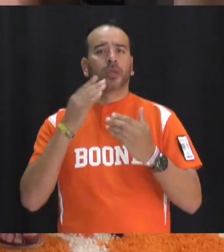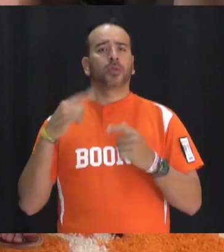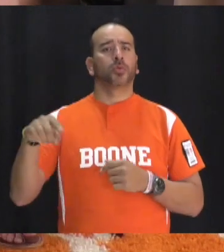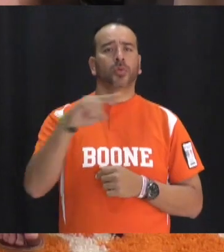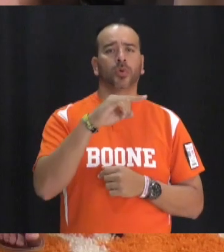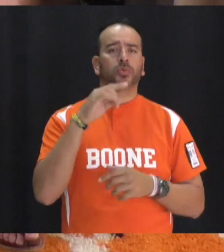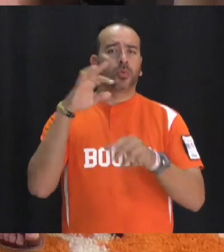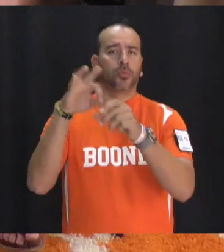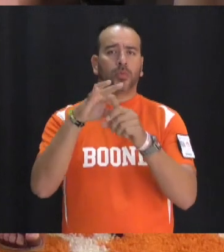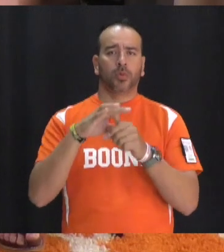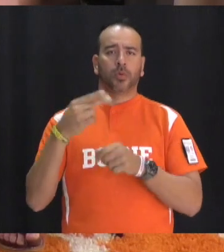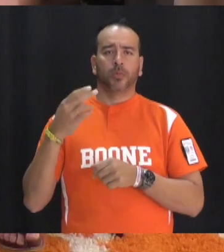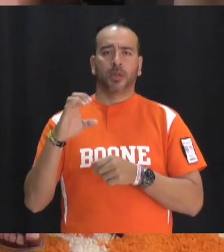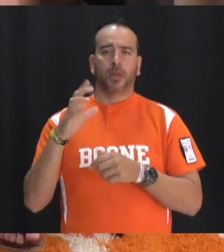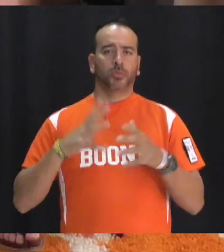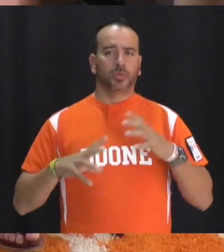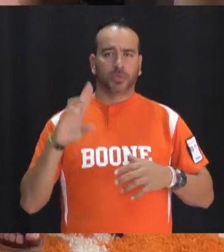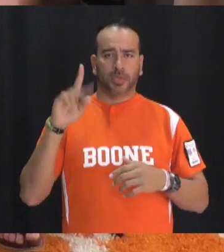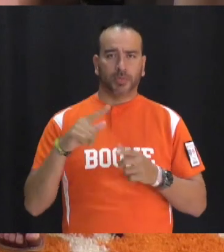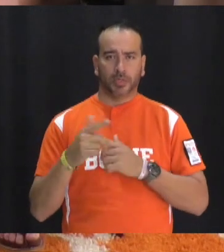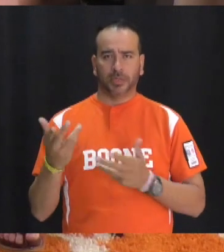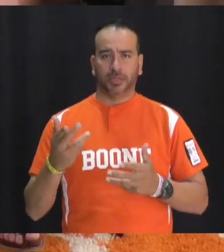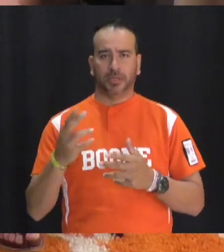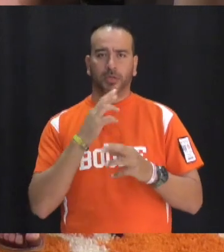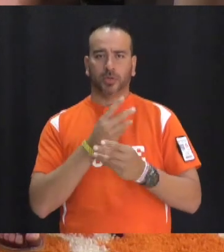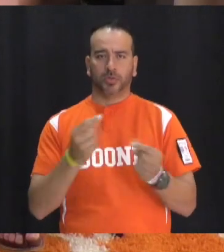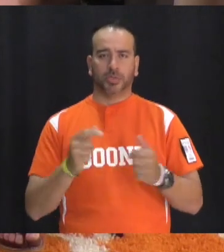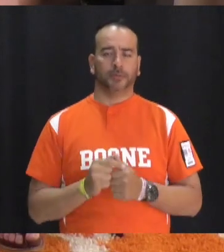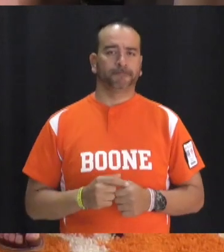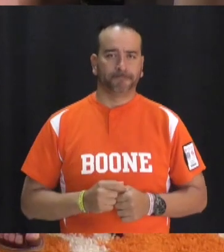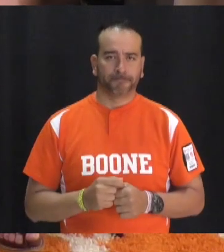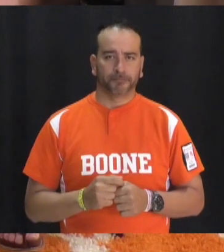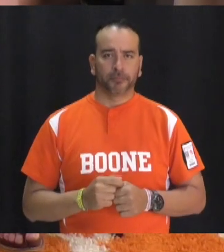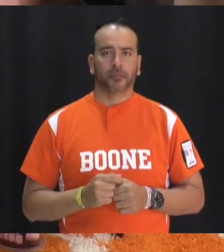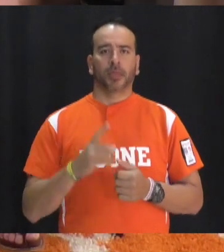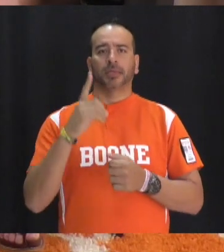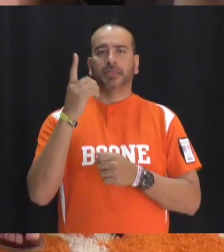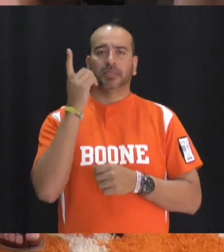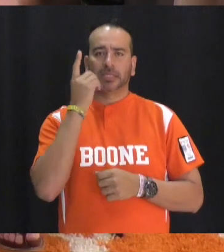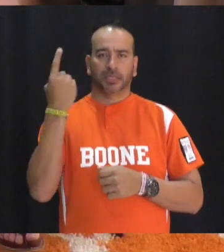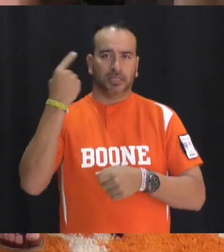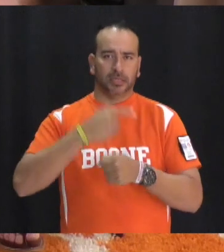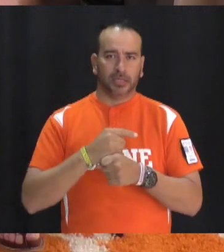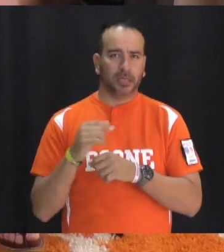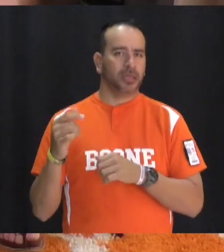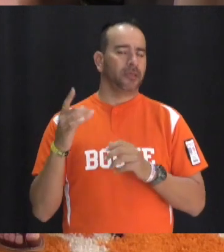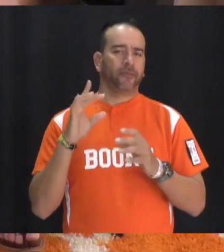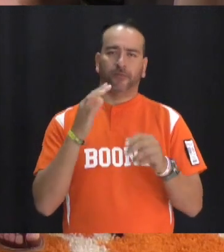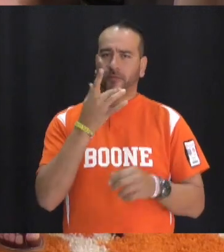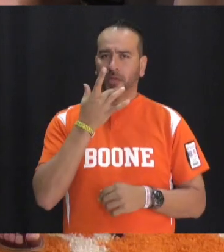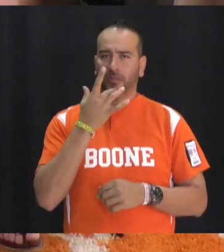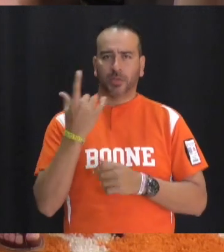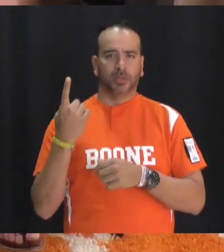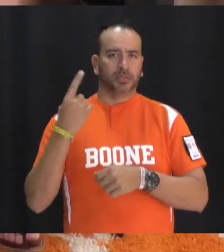those that voted for our homecoming dress-up days here are the results from Thursday's voting Disney day dressed like your favorite Disney character